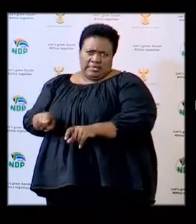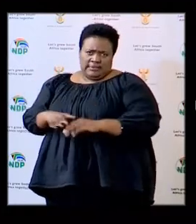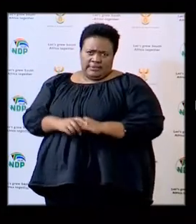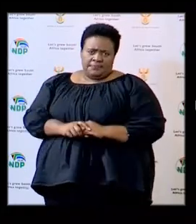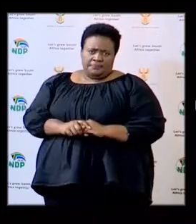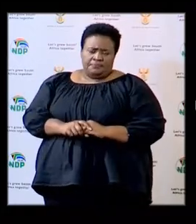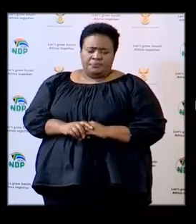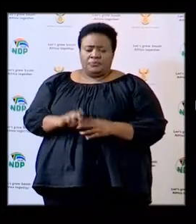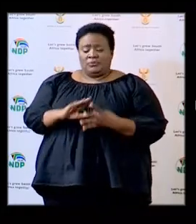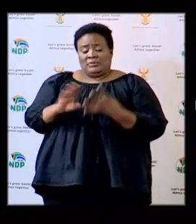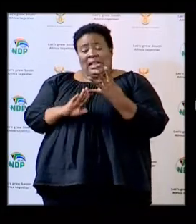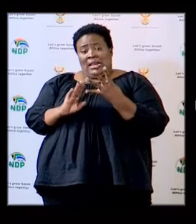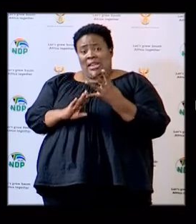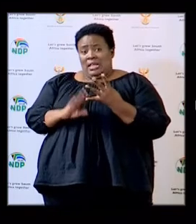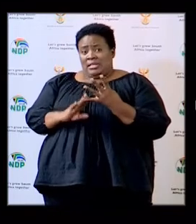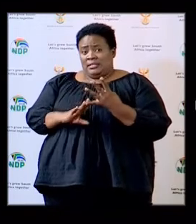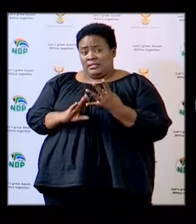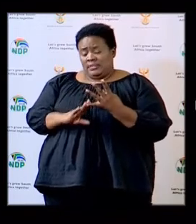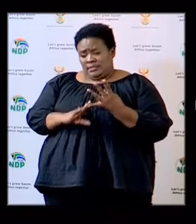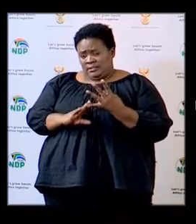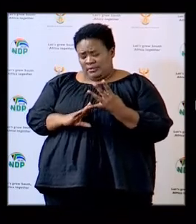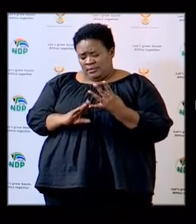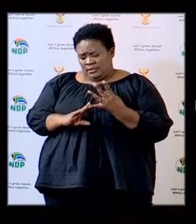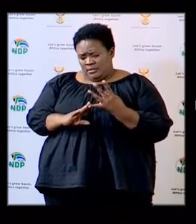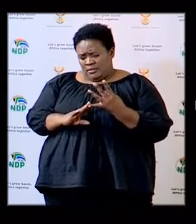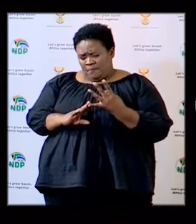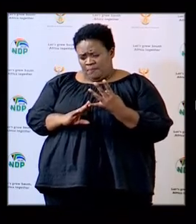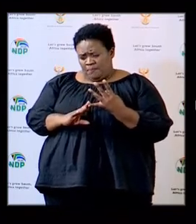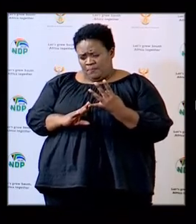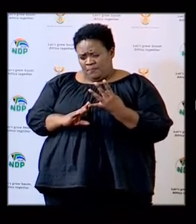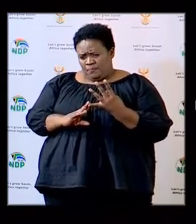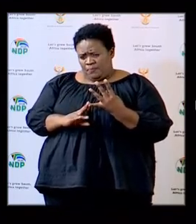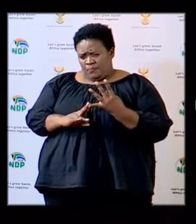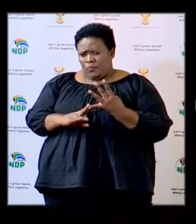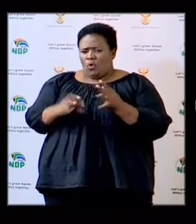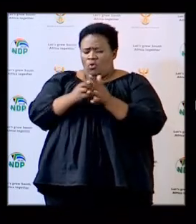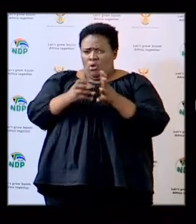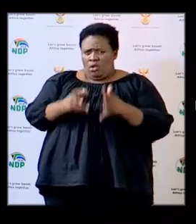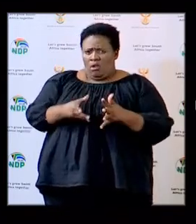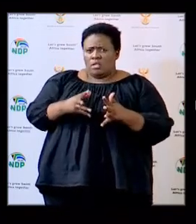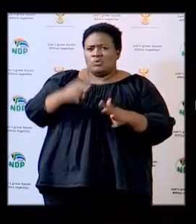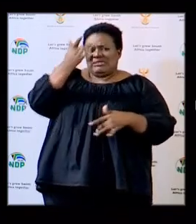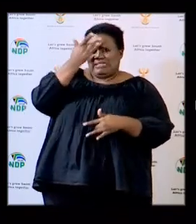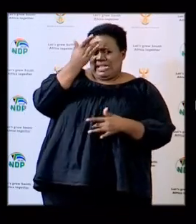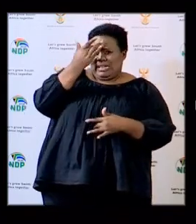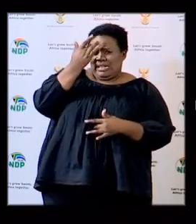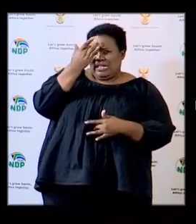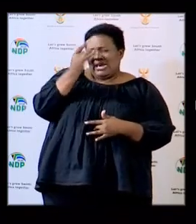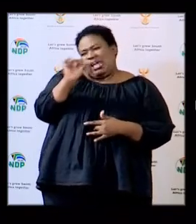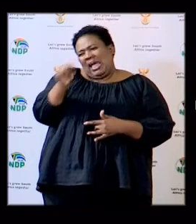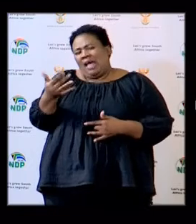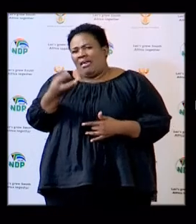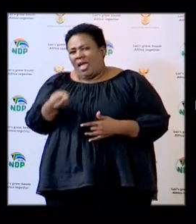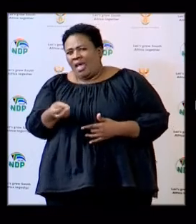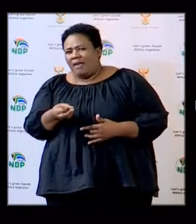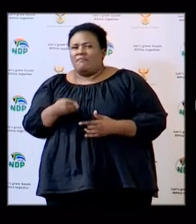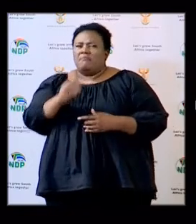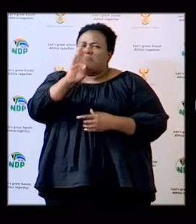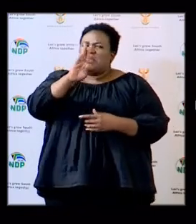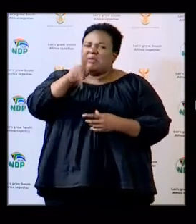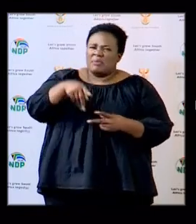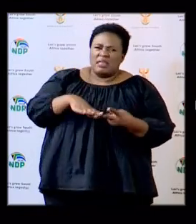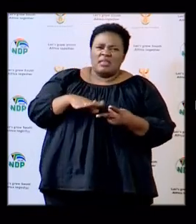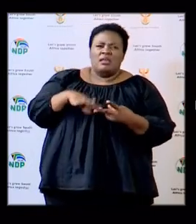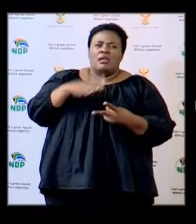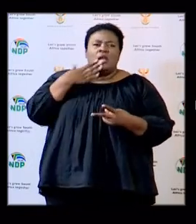we can make our contribution the last aspect is learners not their comorbidities so that those particular learners as well are